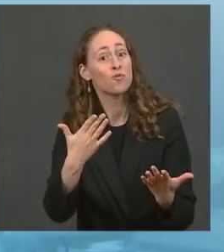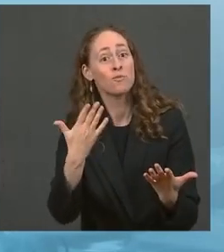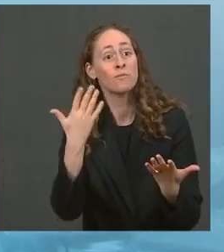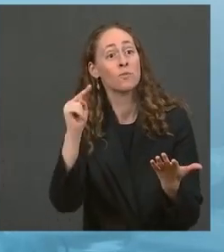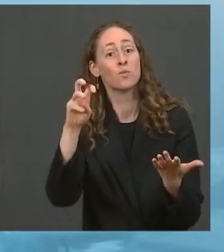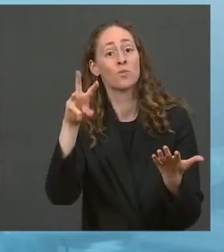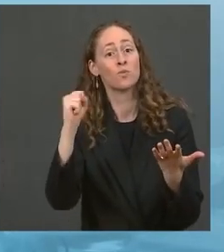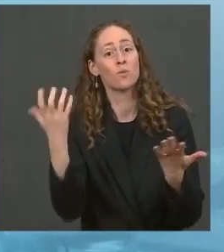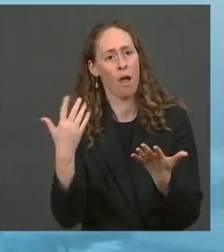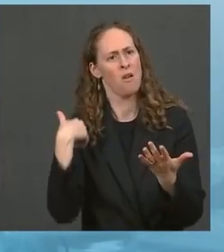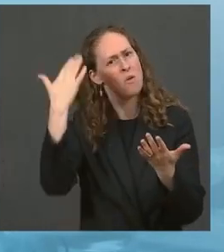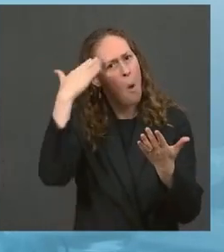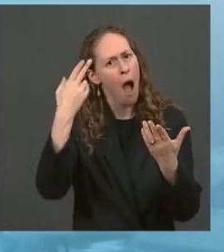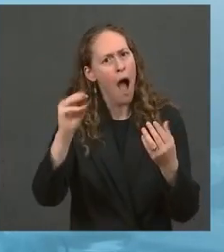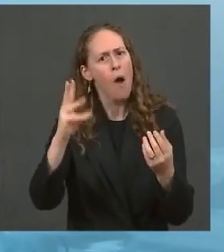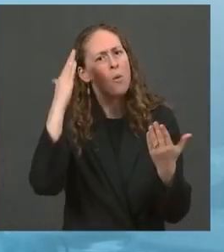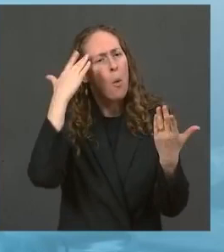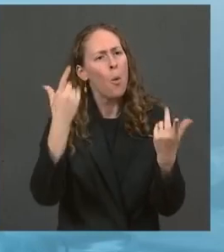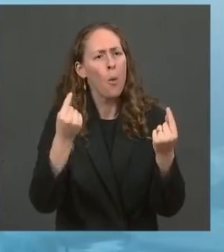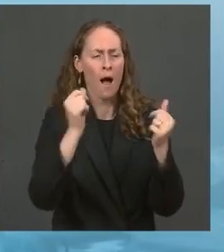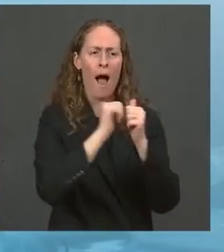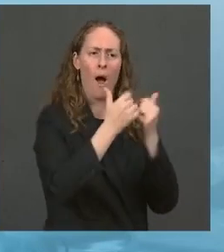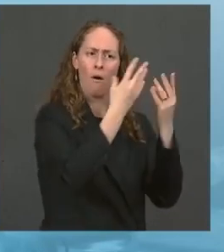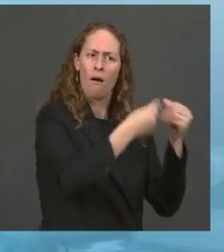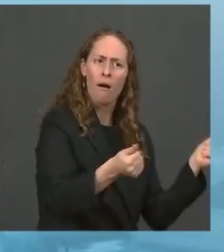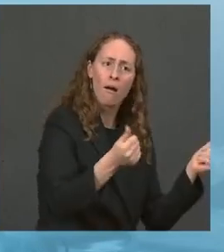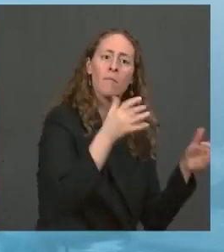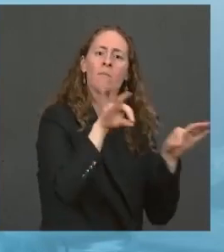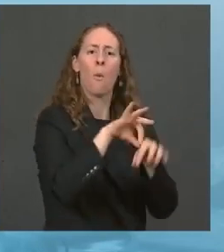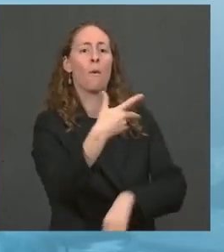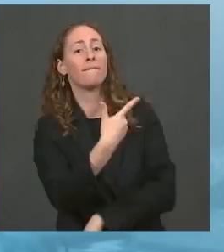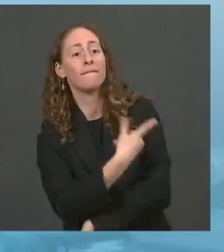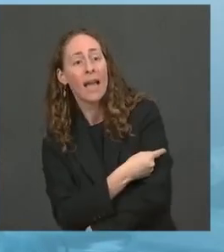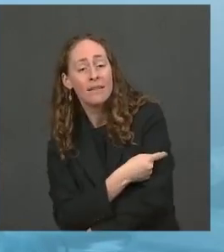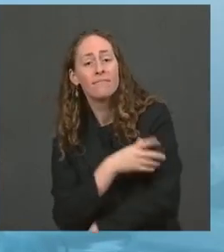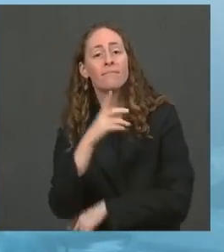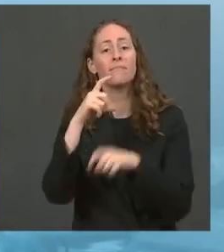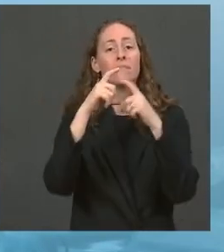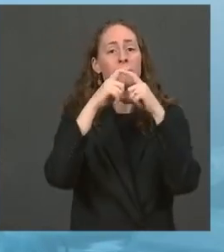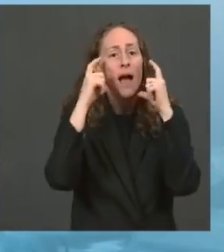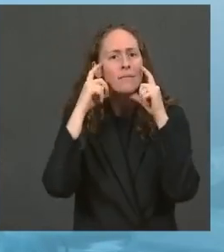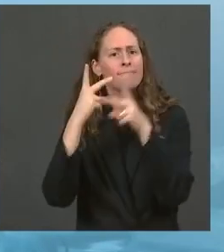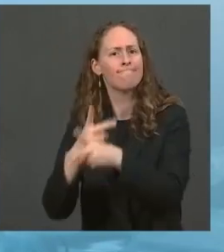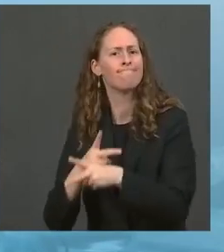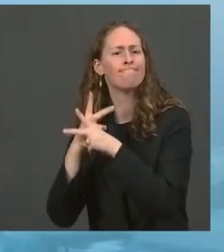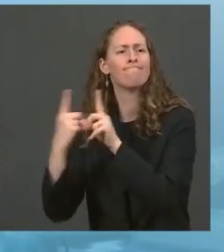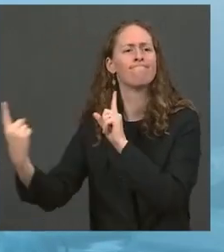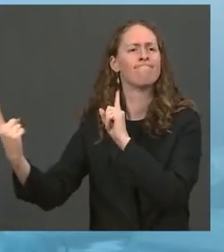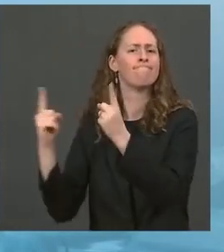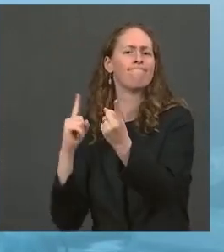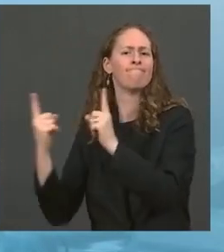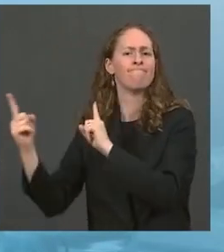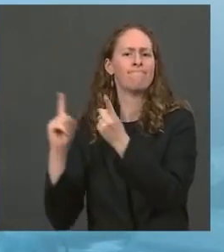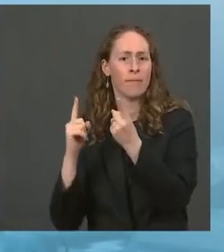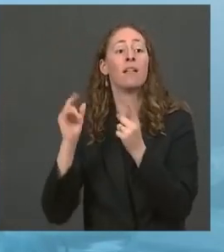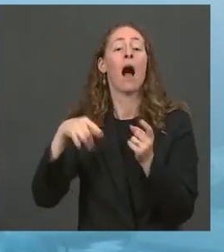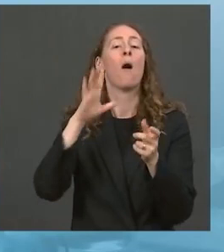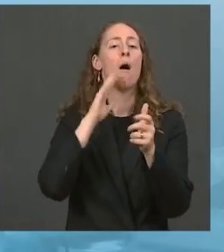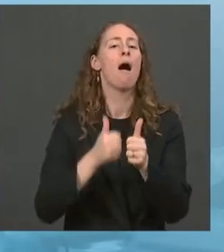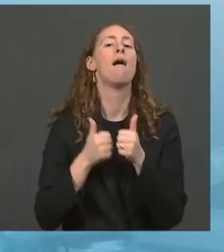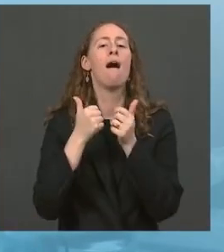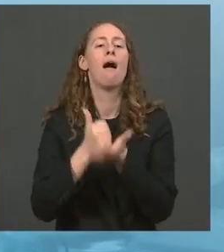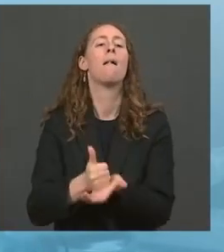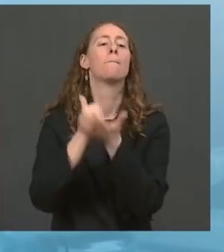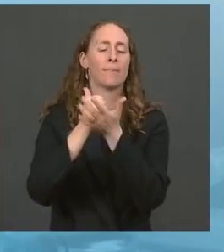public health measures, and collective action. During the first eight months of my presidency, we have worked aggressively